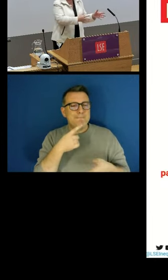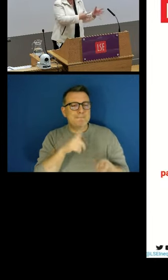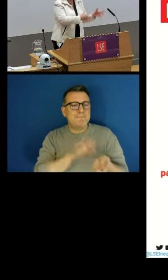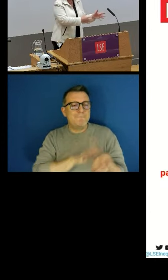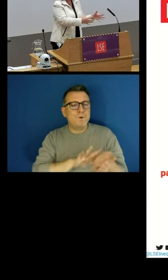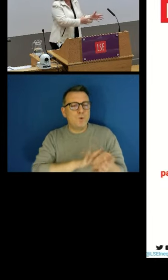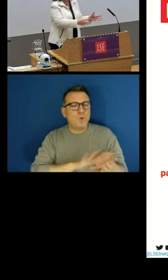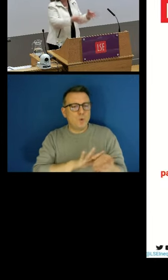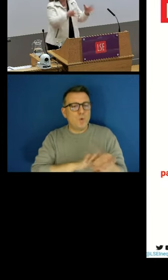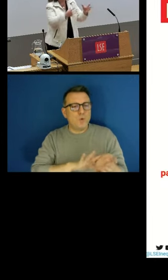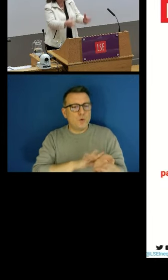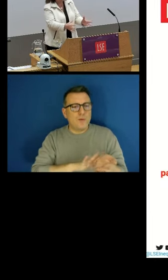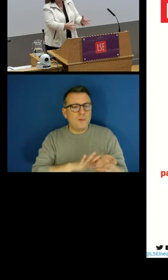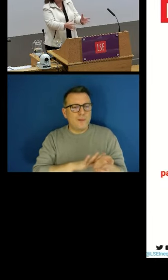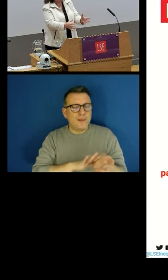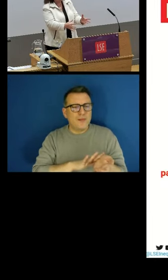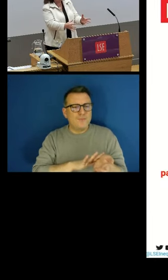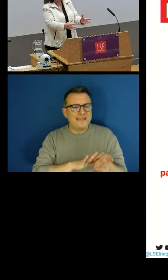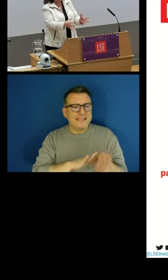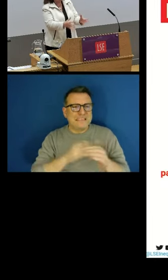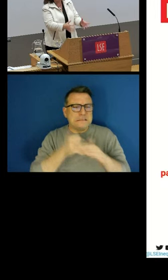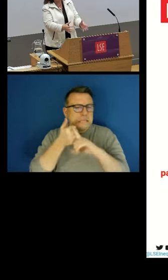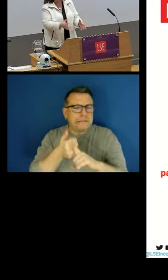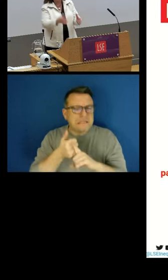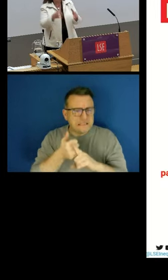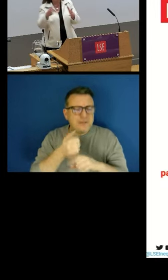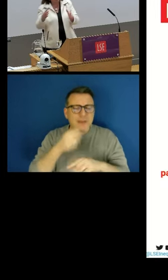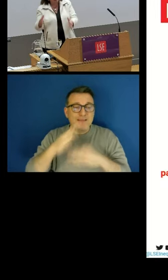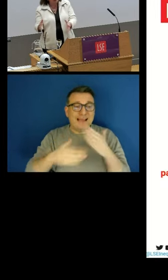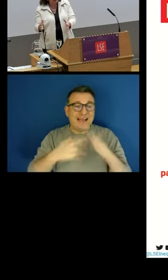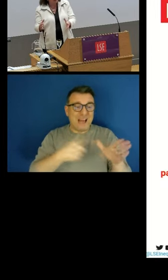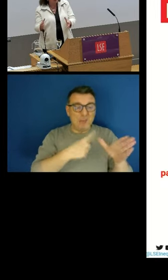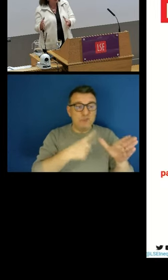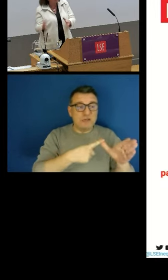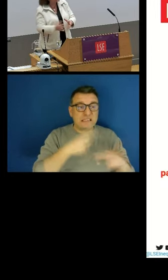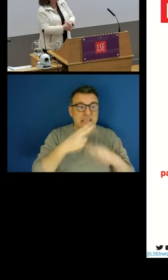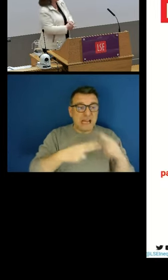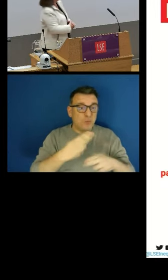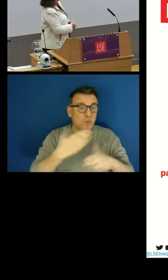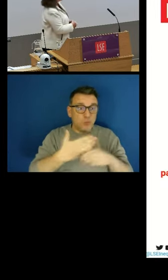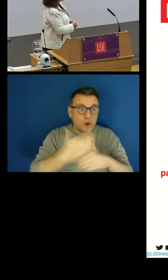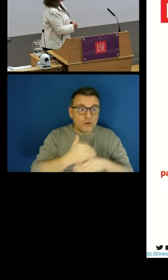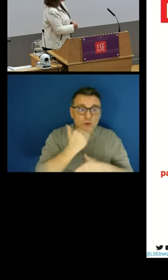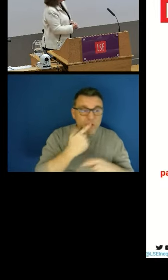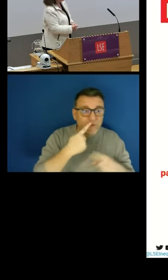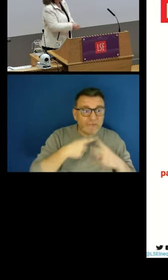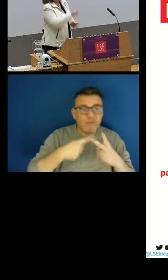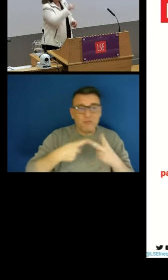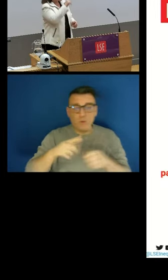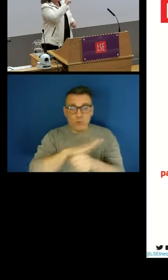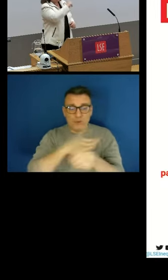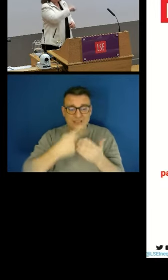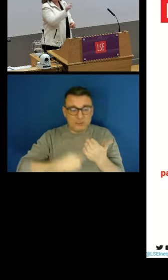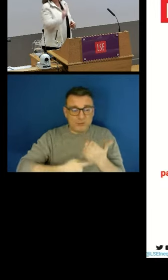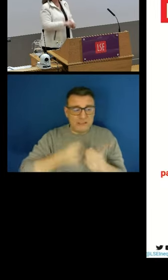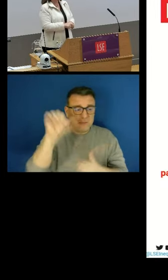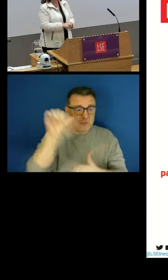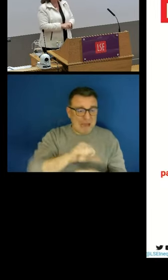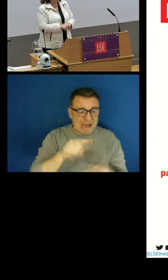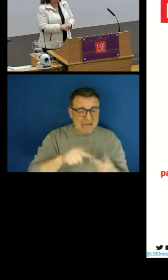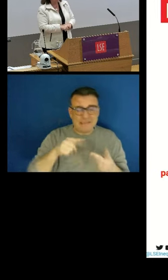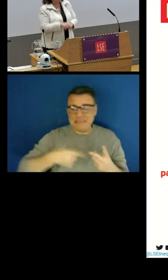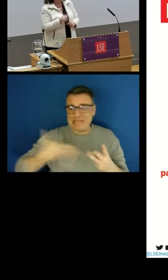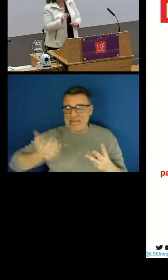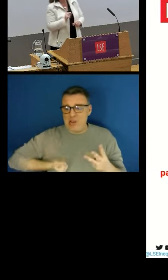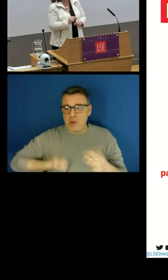he's earning not enough, plus he's got poor working conditions, plus his income is unpredictable and unstable, that's measured